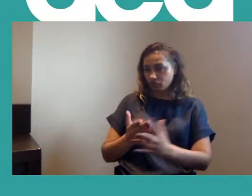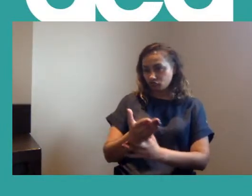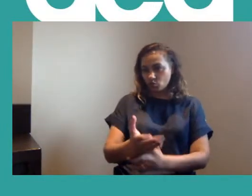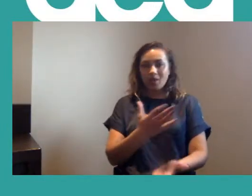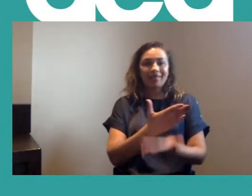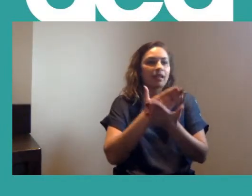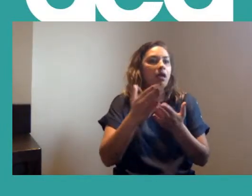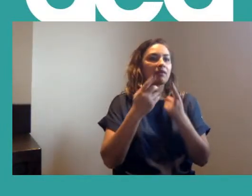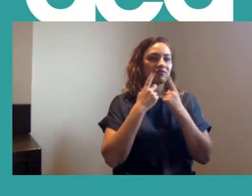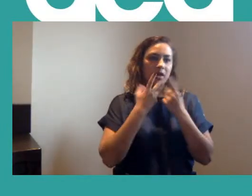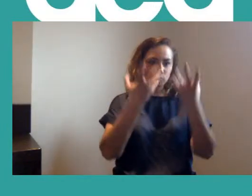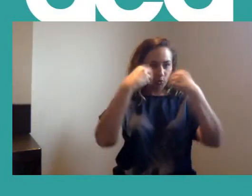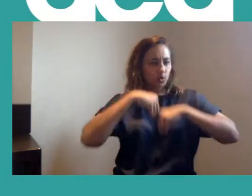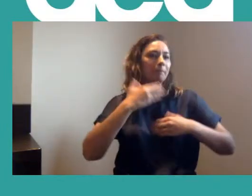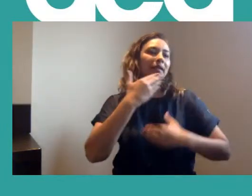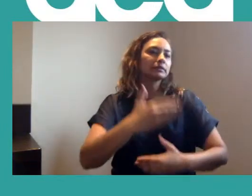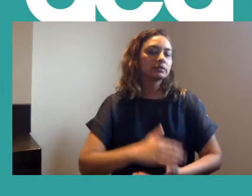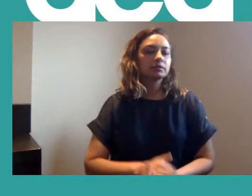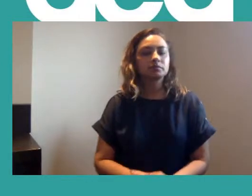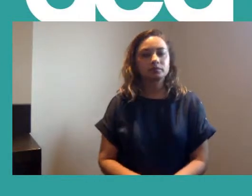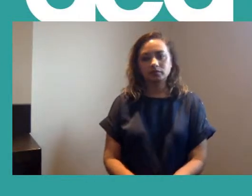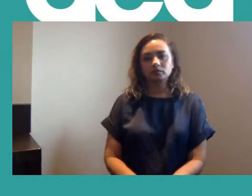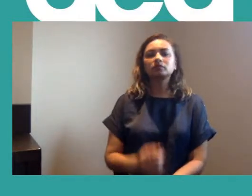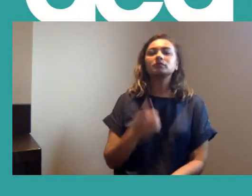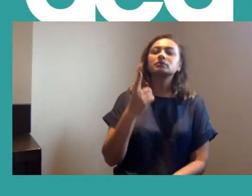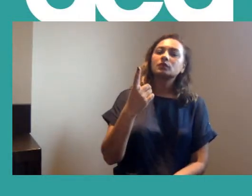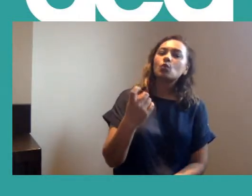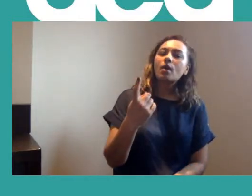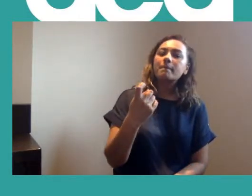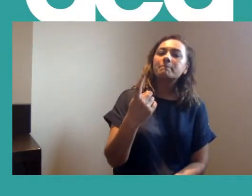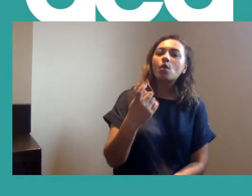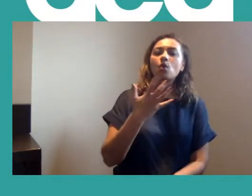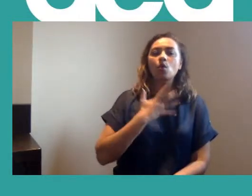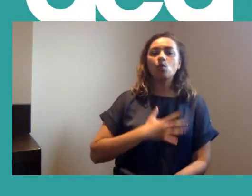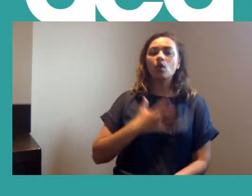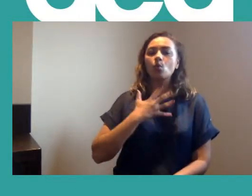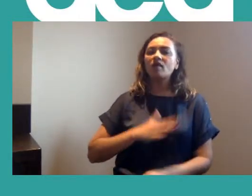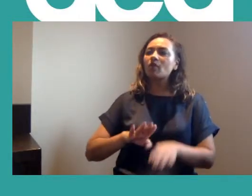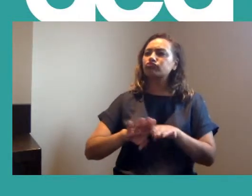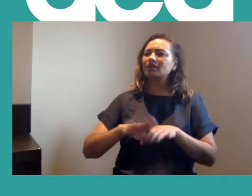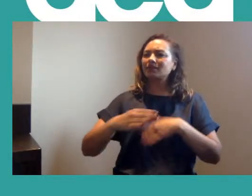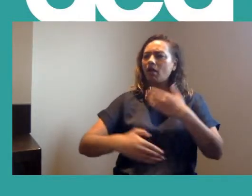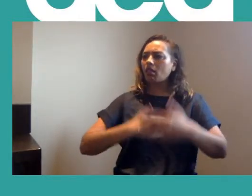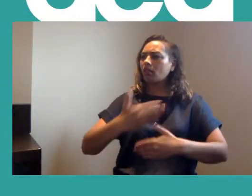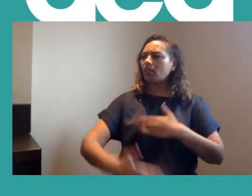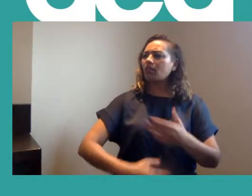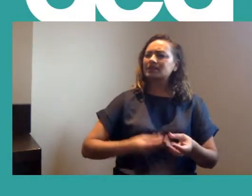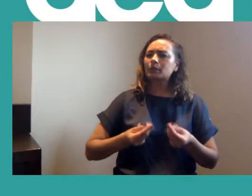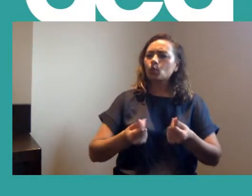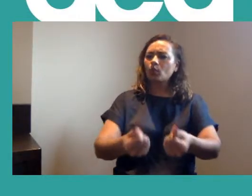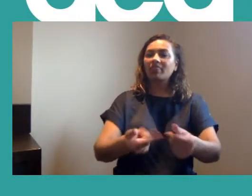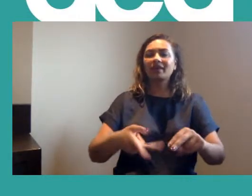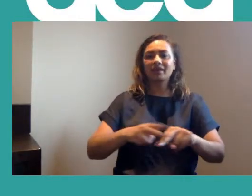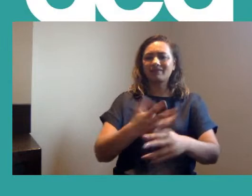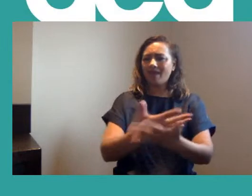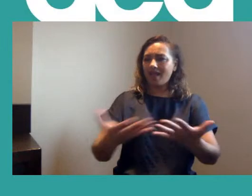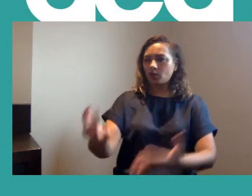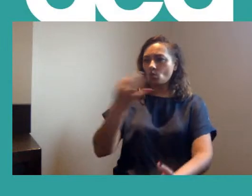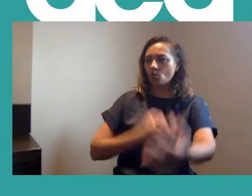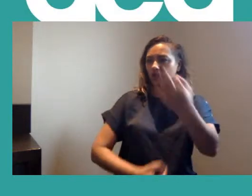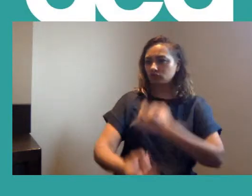information. And one more thing, I think, in practical terms is, if you have any questions,